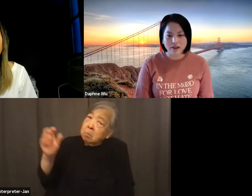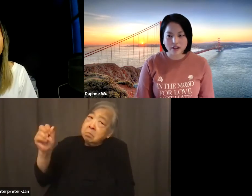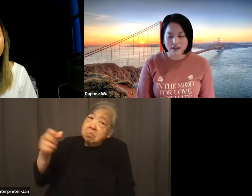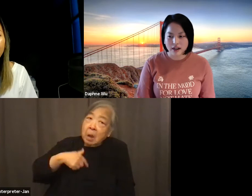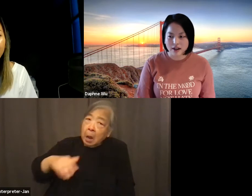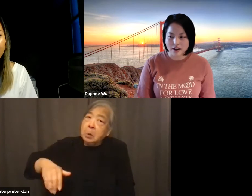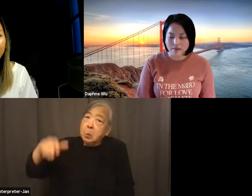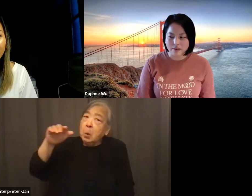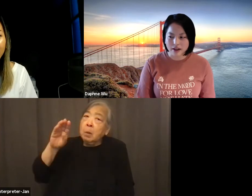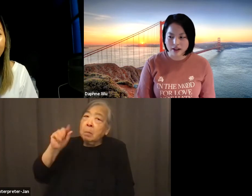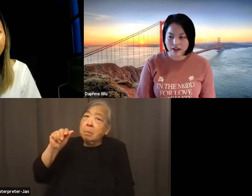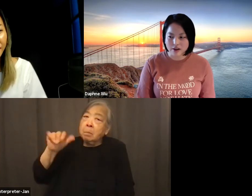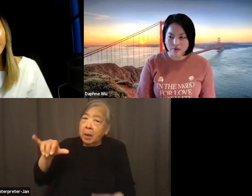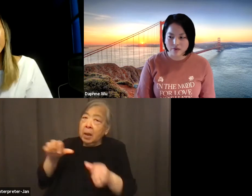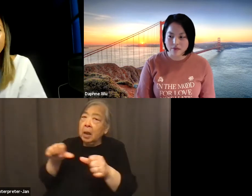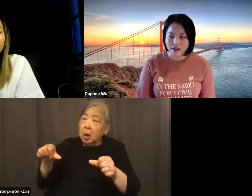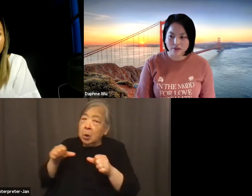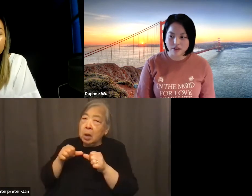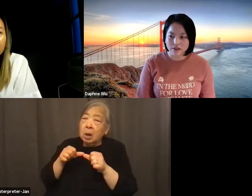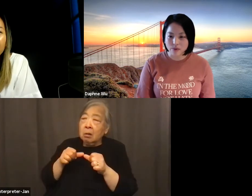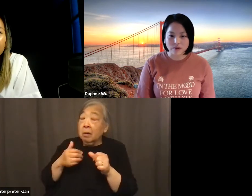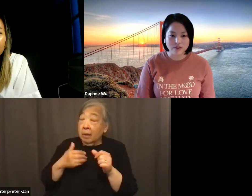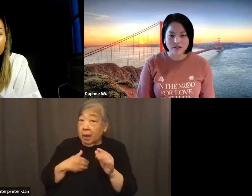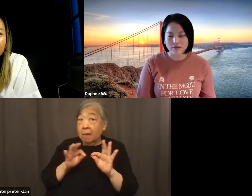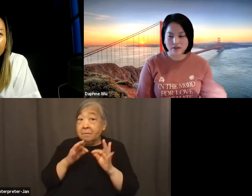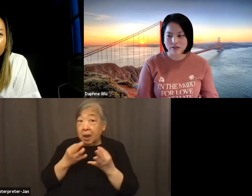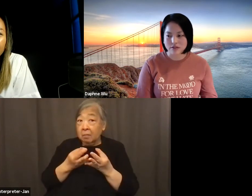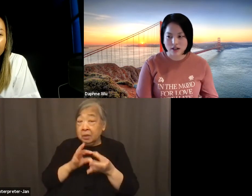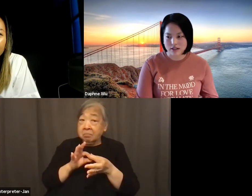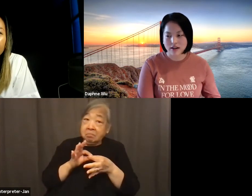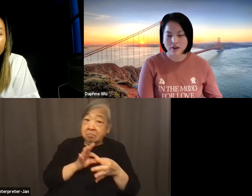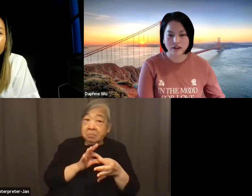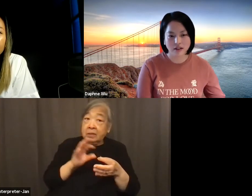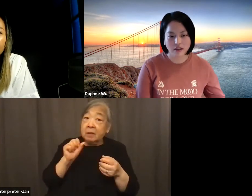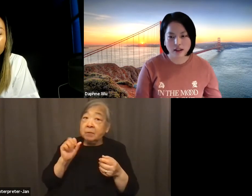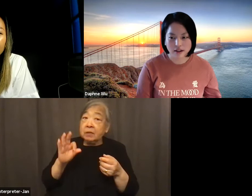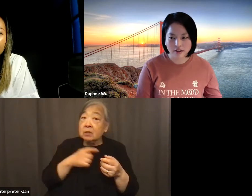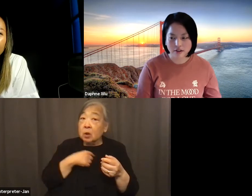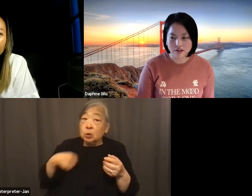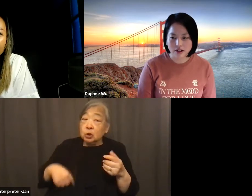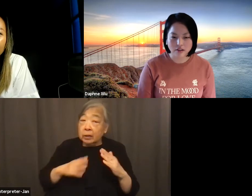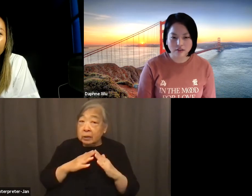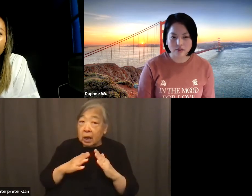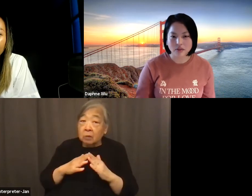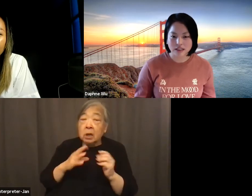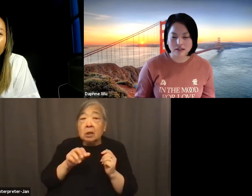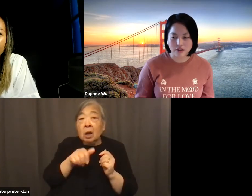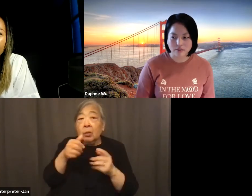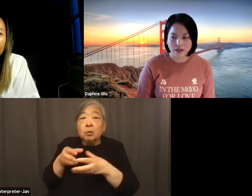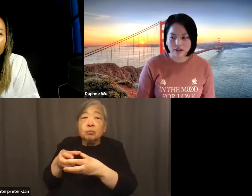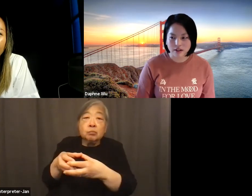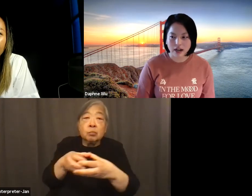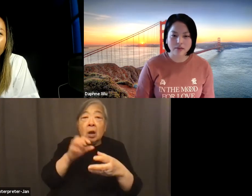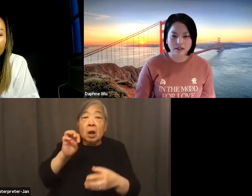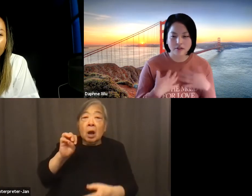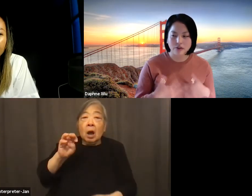in the Bay Area. I have family with roots in San Francisco, Chinatown, and other enclave communities around